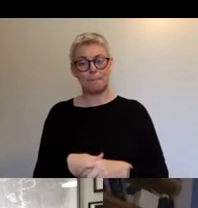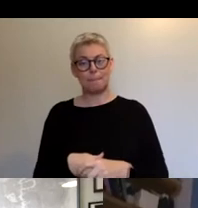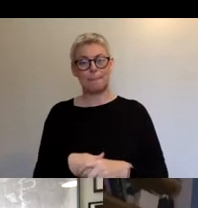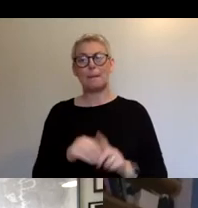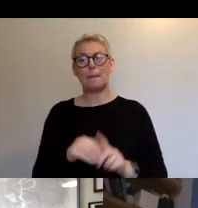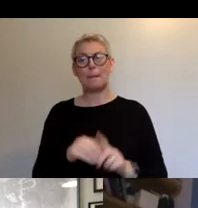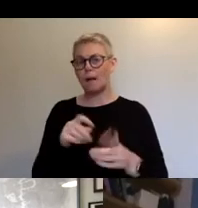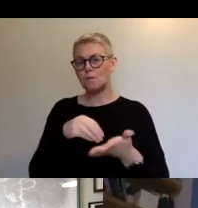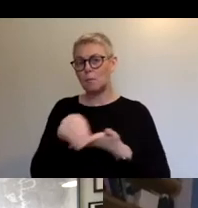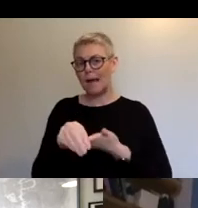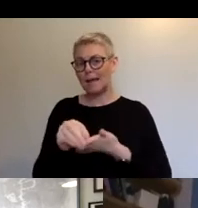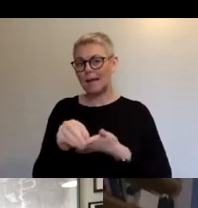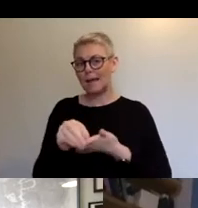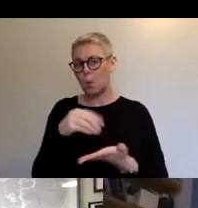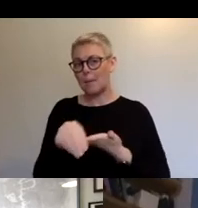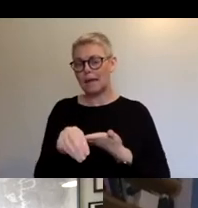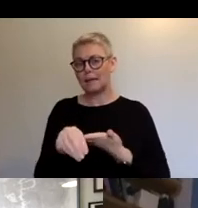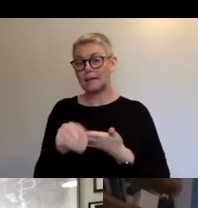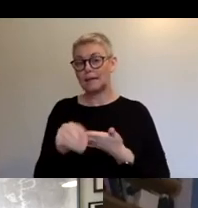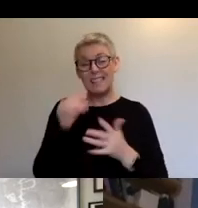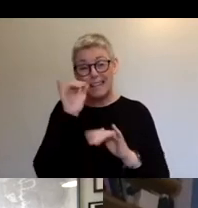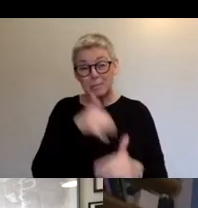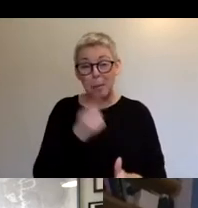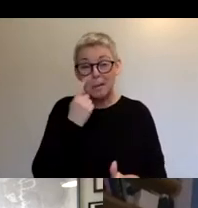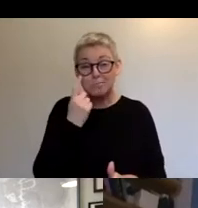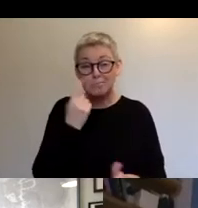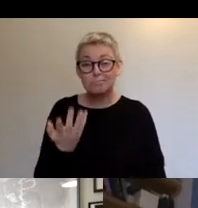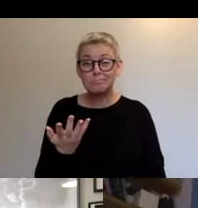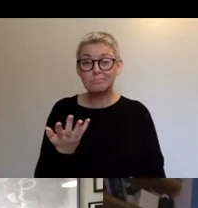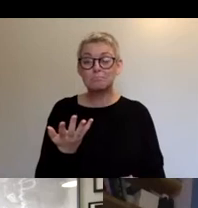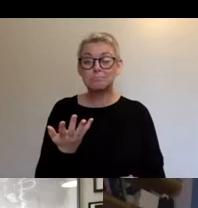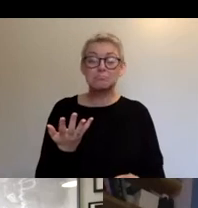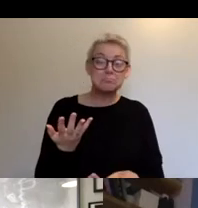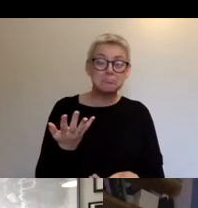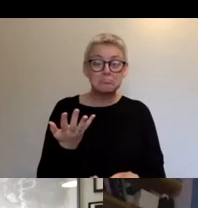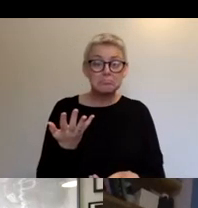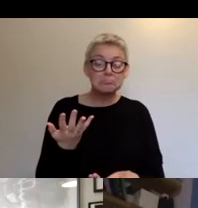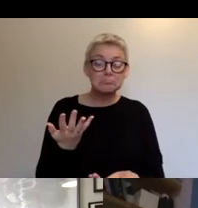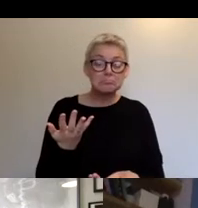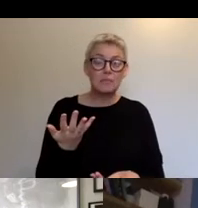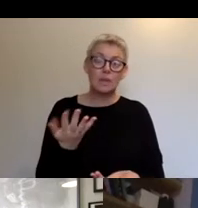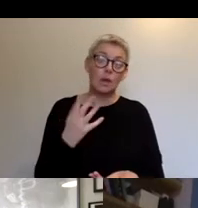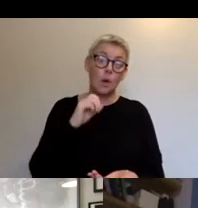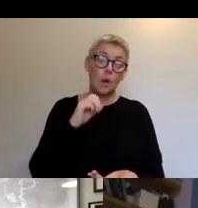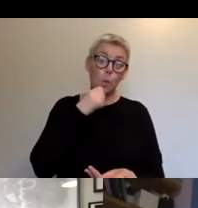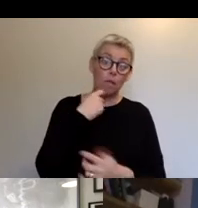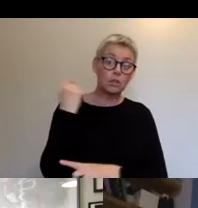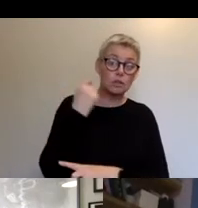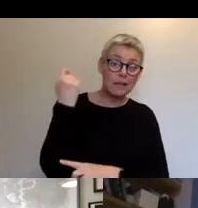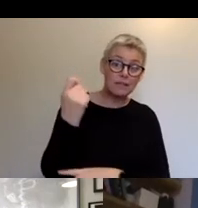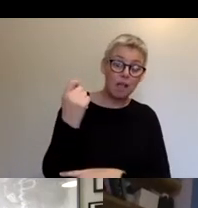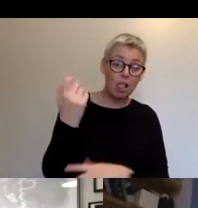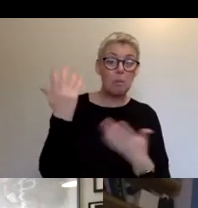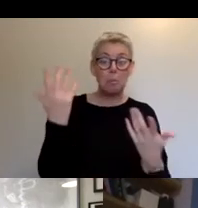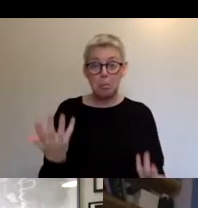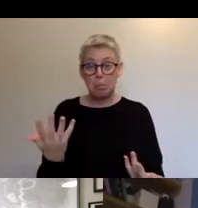and that experiment is still running. So we'll, we'll see whether that become, you know, whether that becomes successful enough to